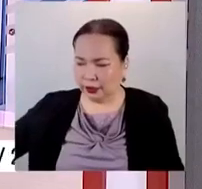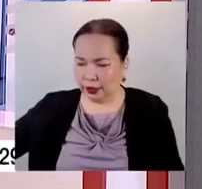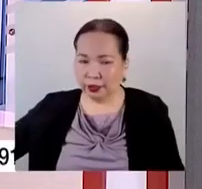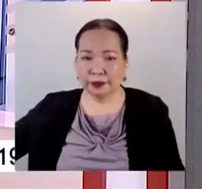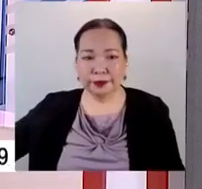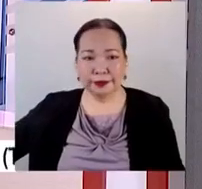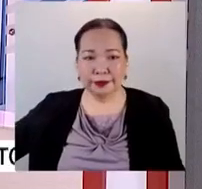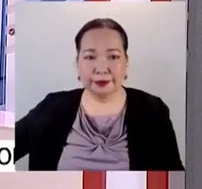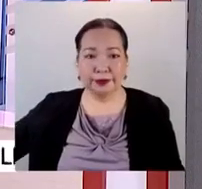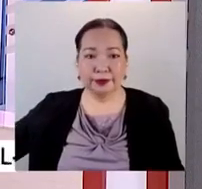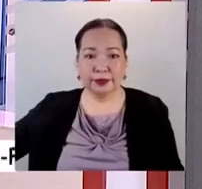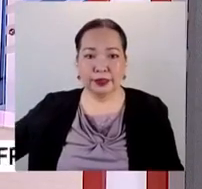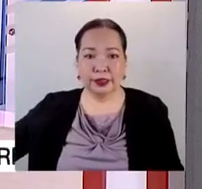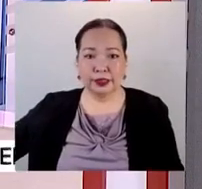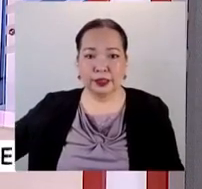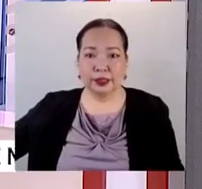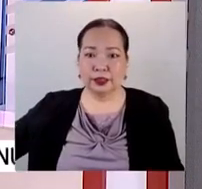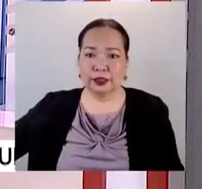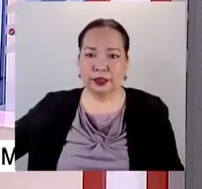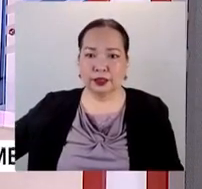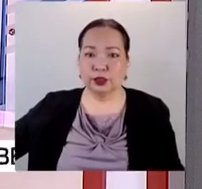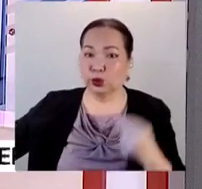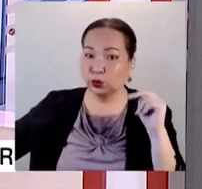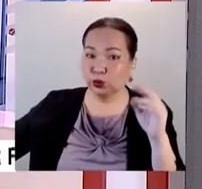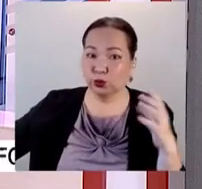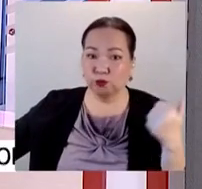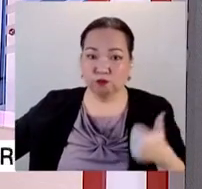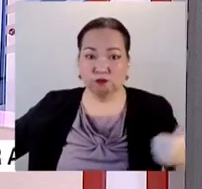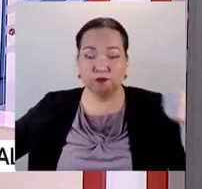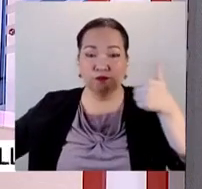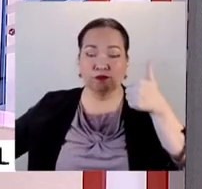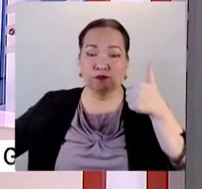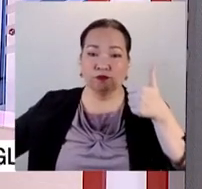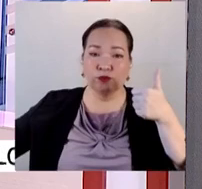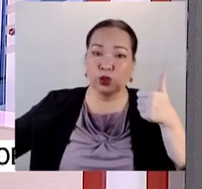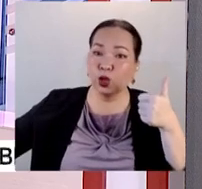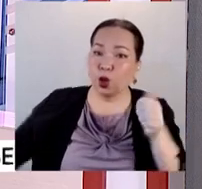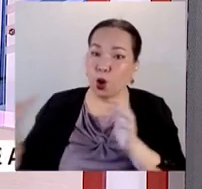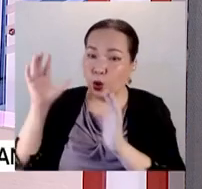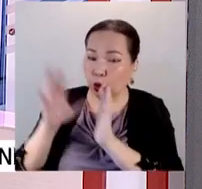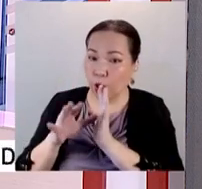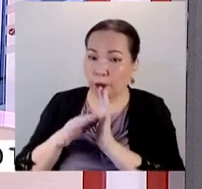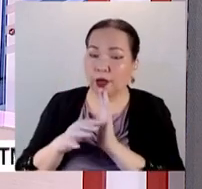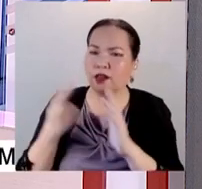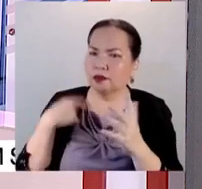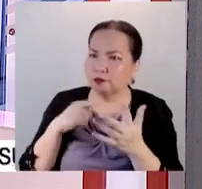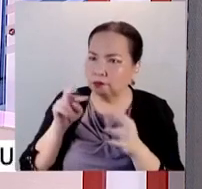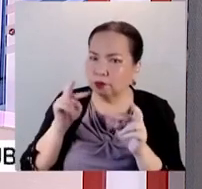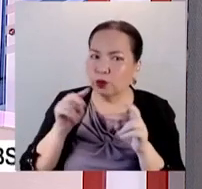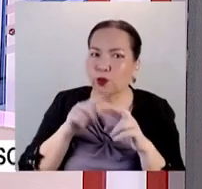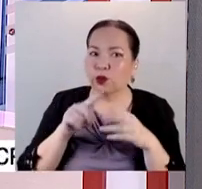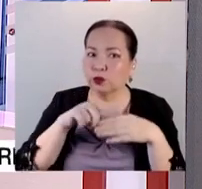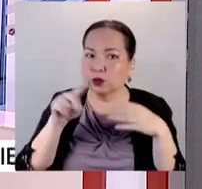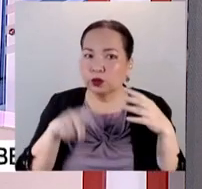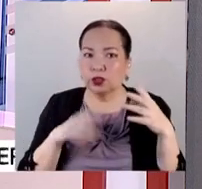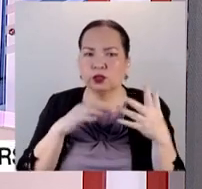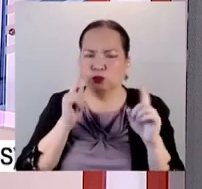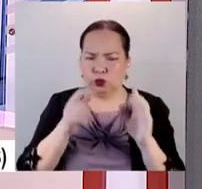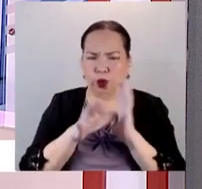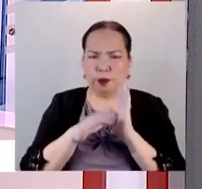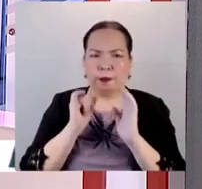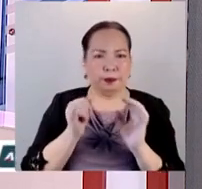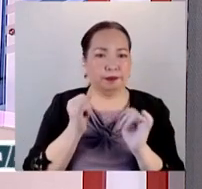New Comelec Chairman George Garcia looking to implement reforms at the whole body. He also vows that Comelec will remain impartial and independent.